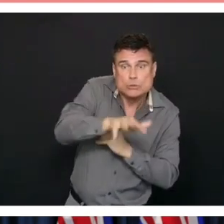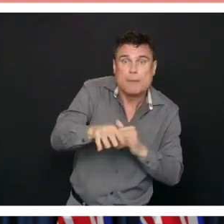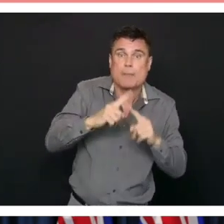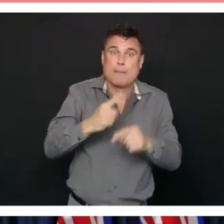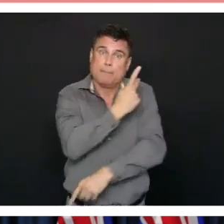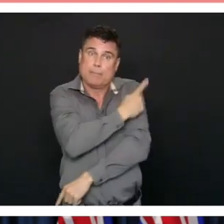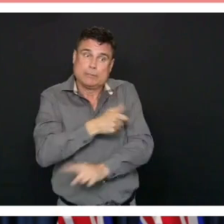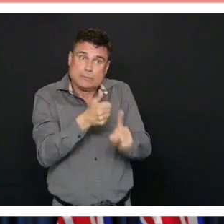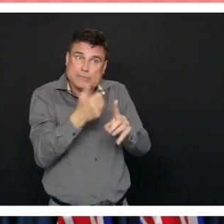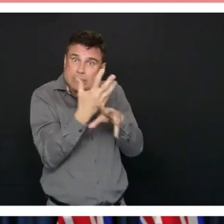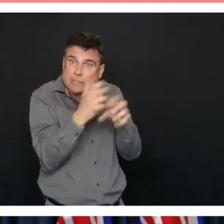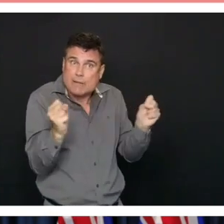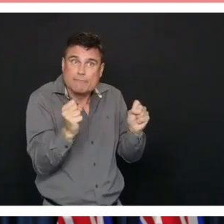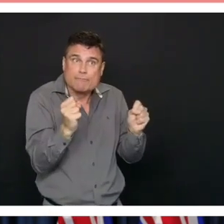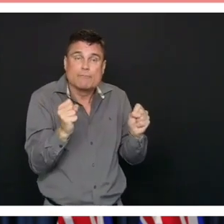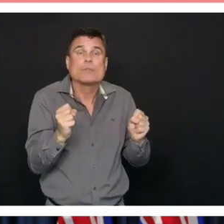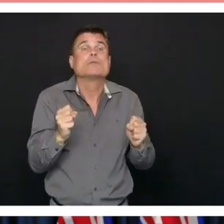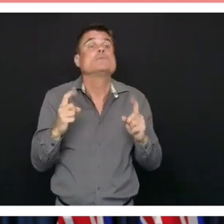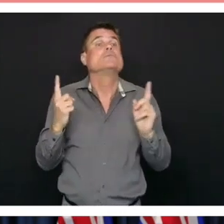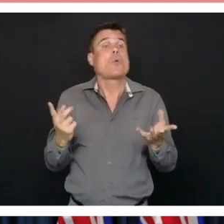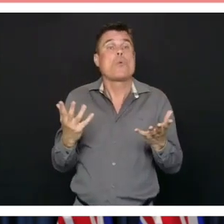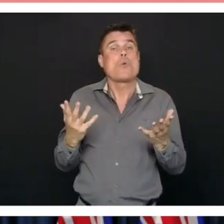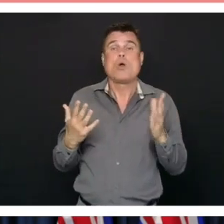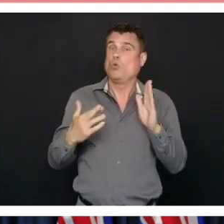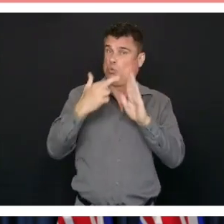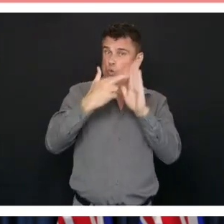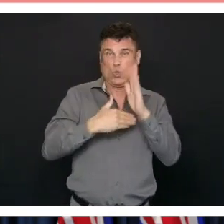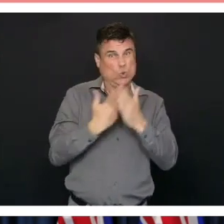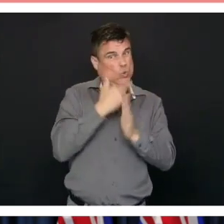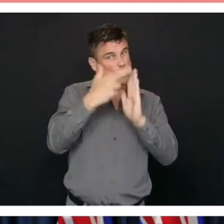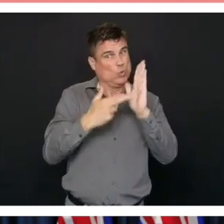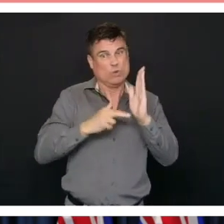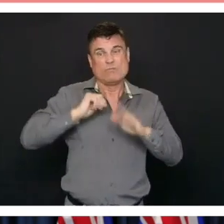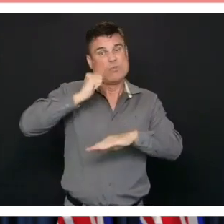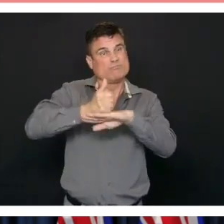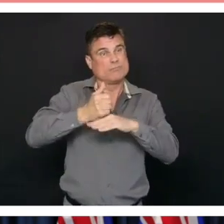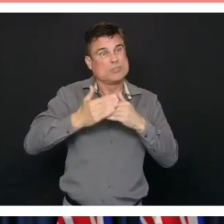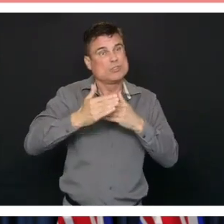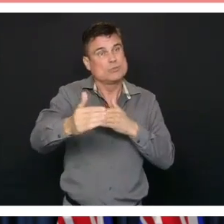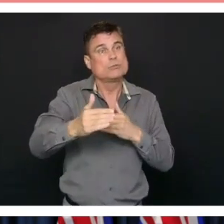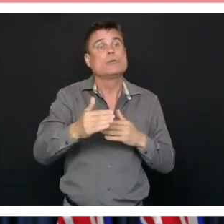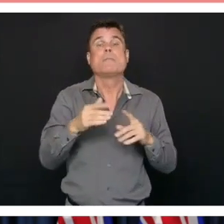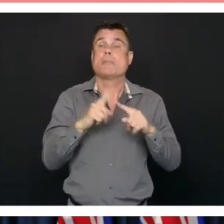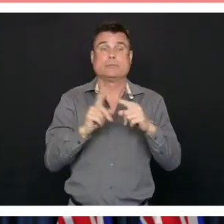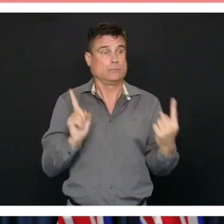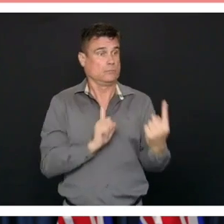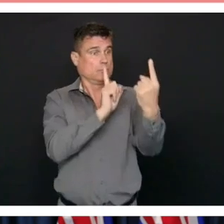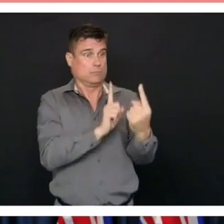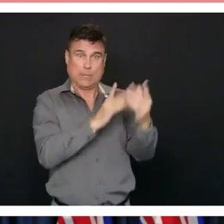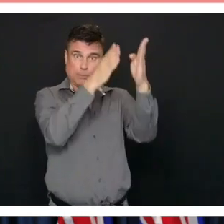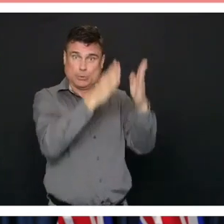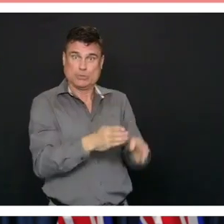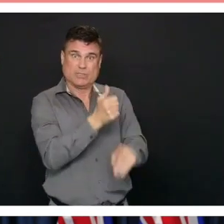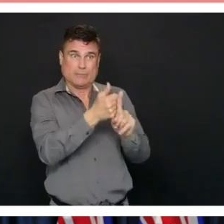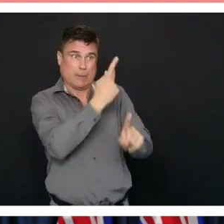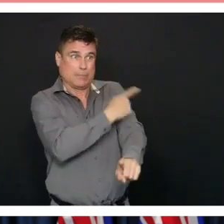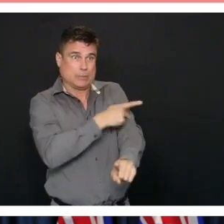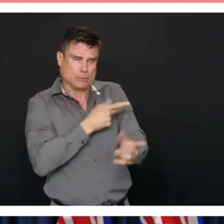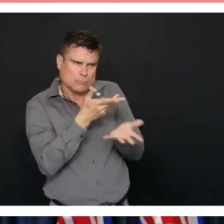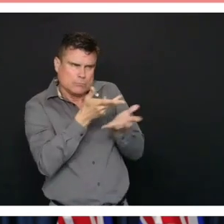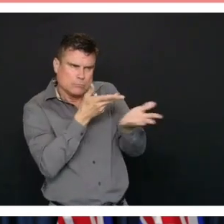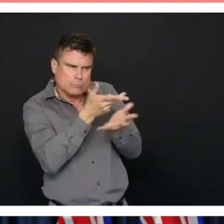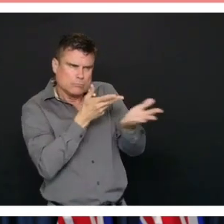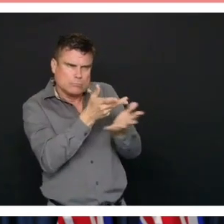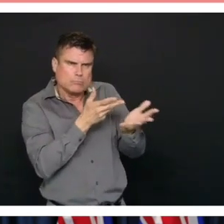developed to manage patients during surgery. Part of those were making sure that people didn't have any symptoms, that they hadn't been in contact.